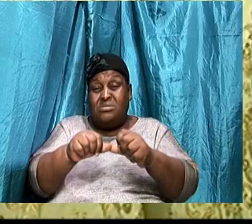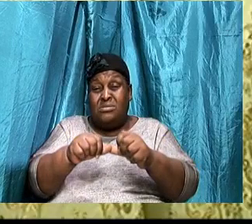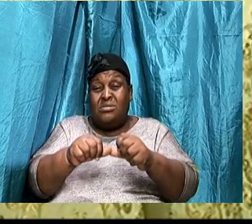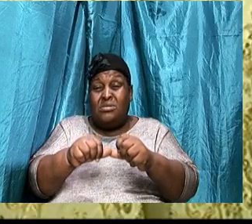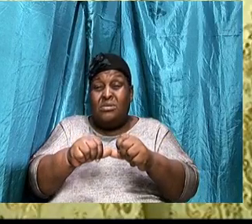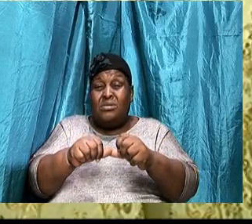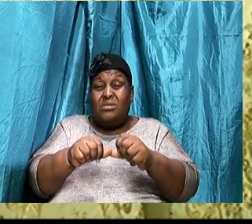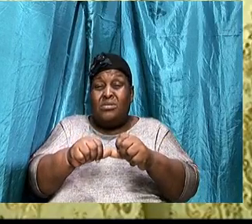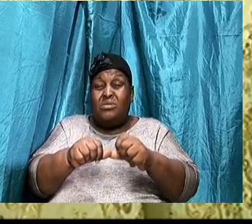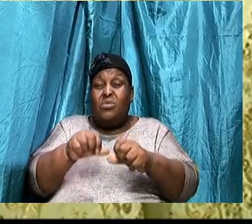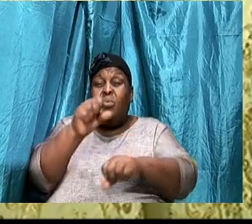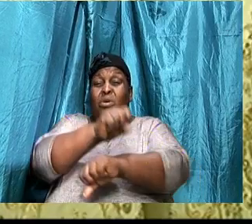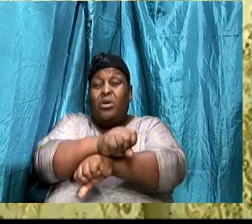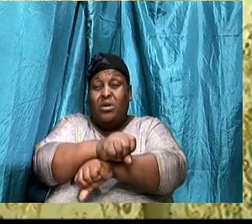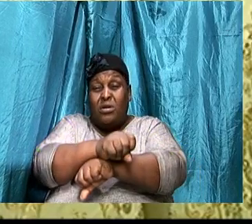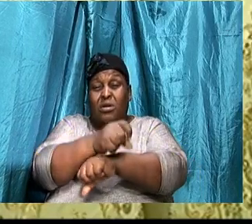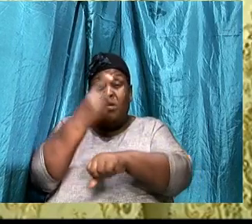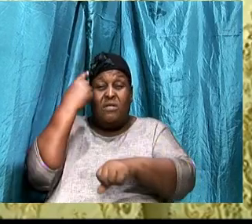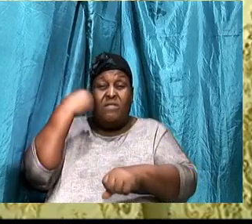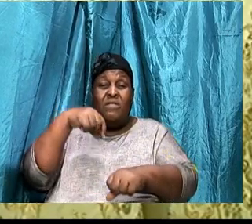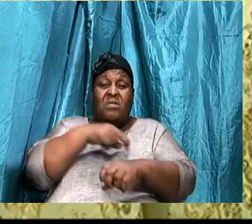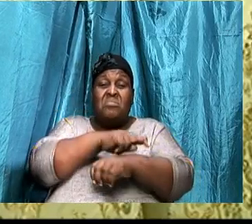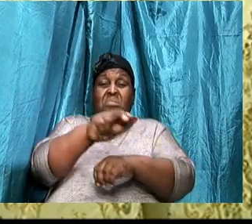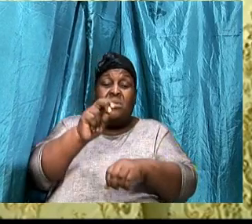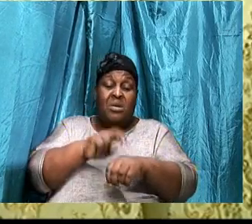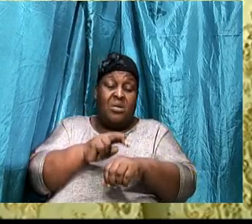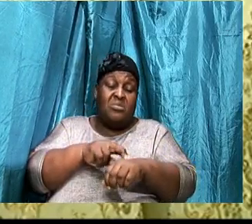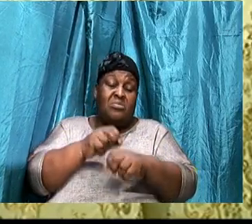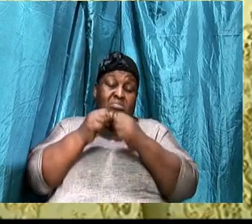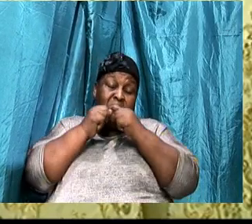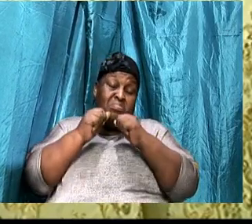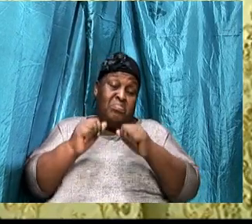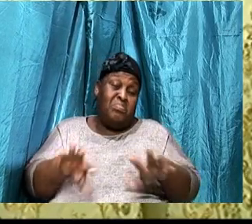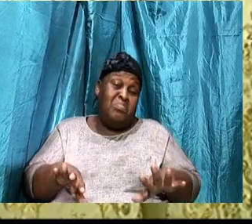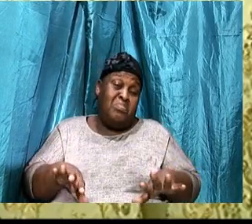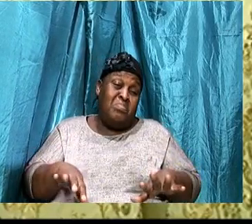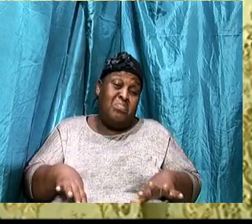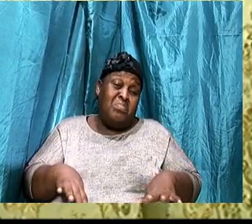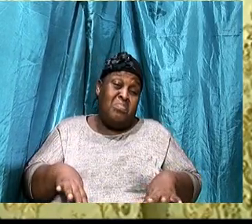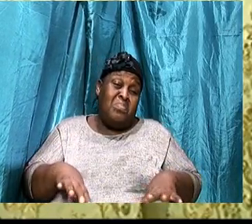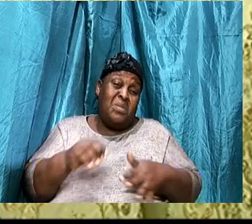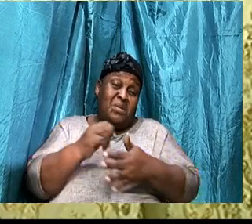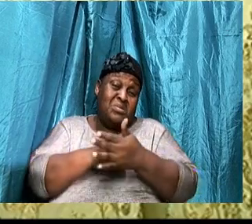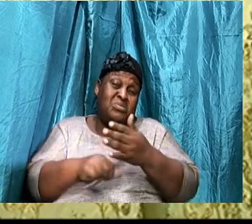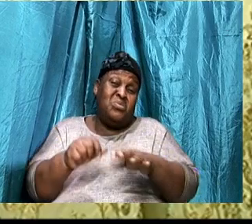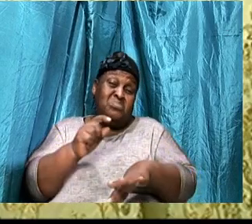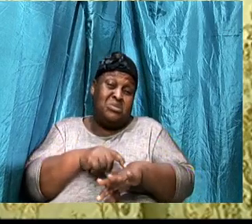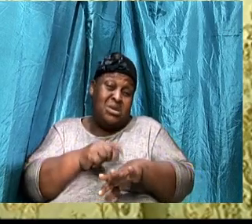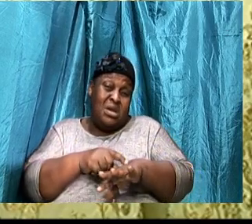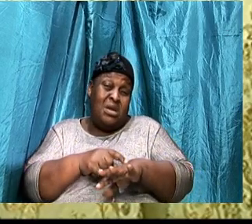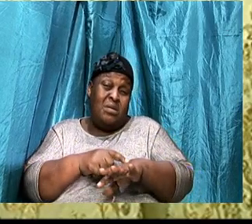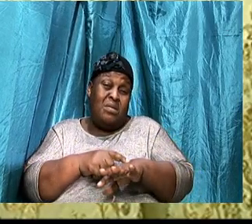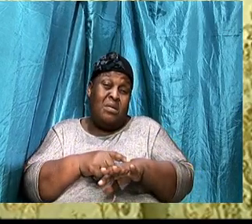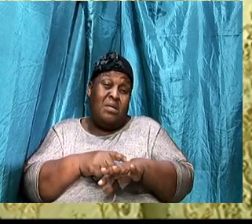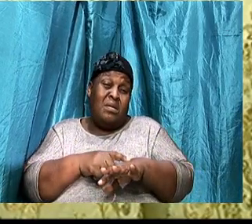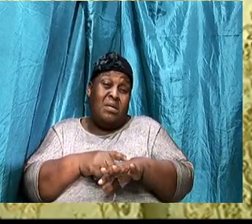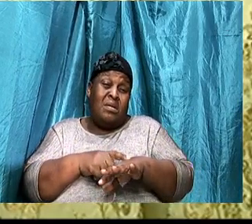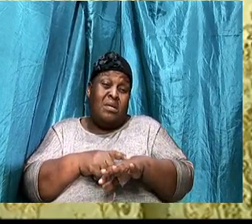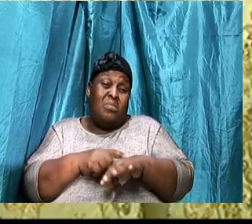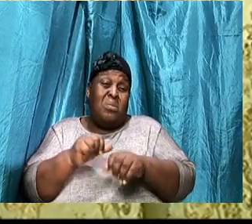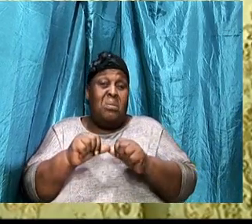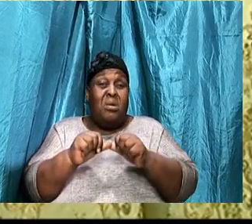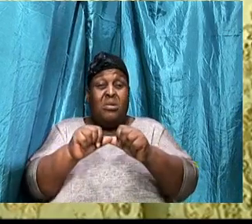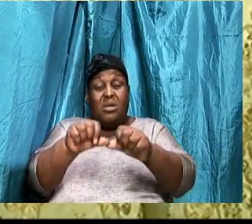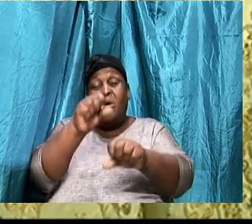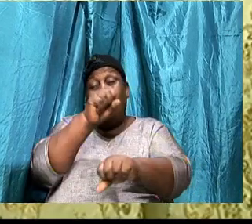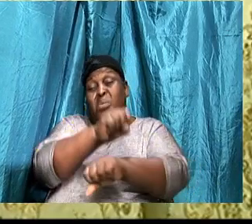Sometimes, Go over the edge, To gain, The earthly blessing, Our so called blessing. Instead